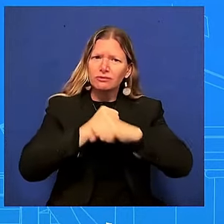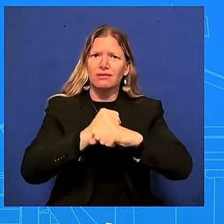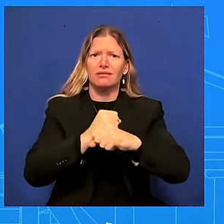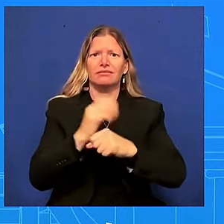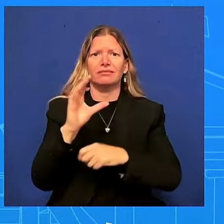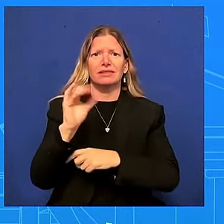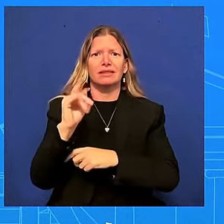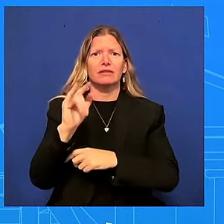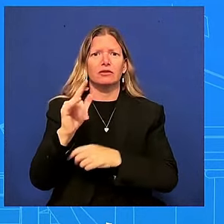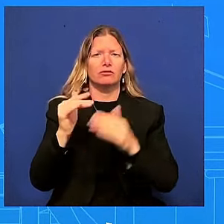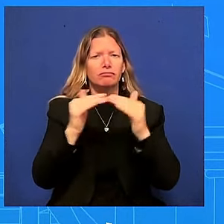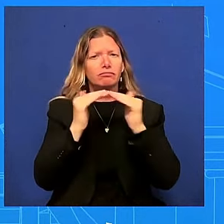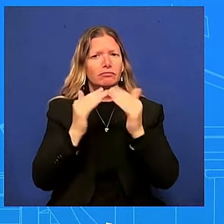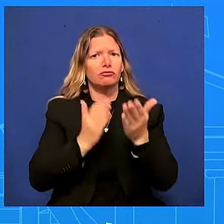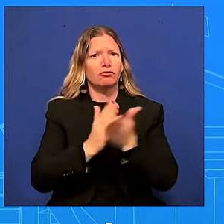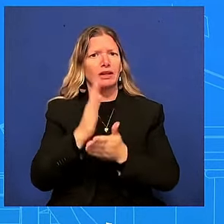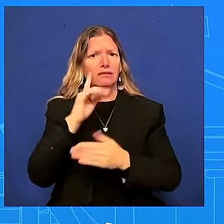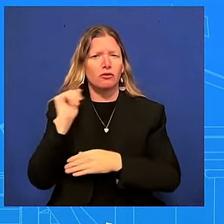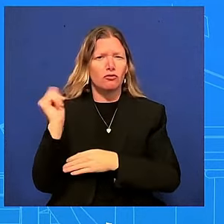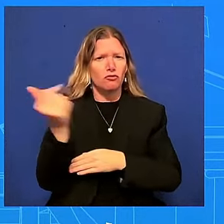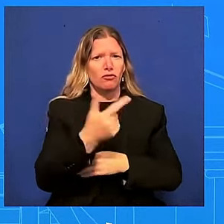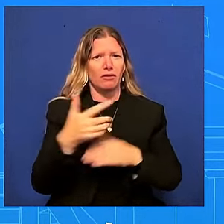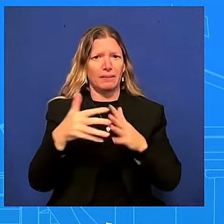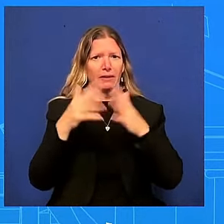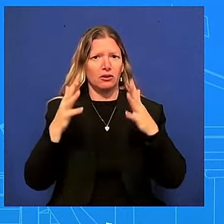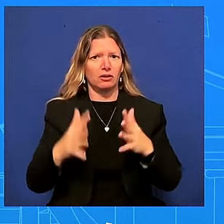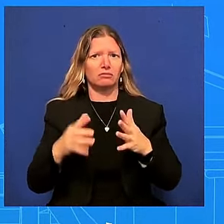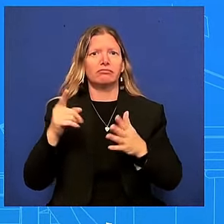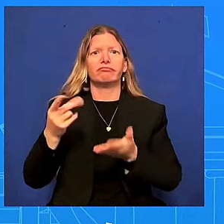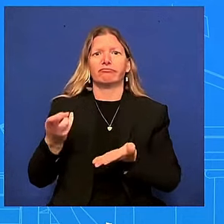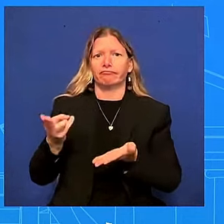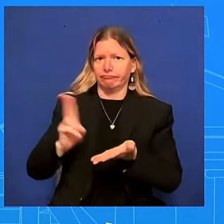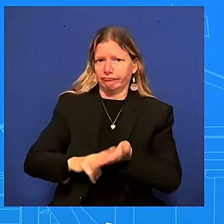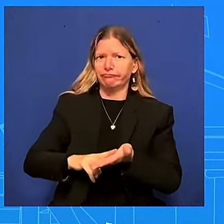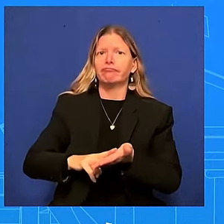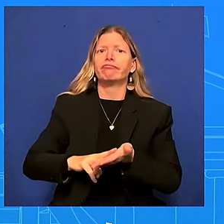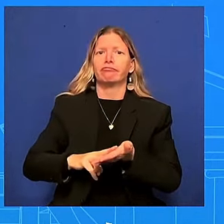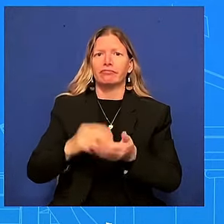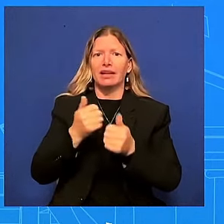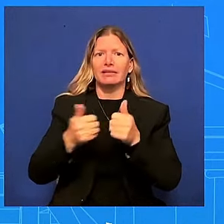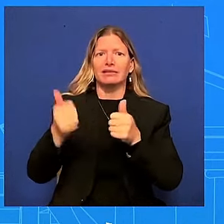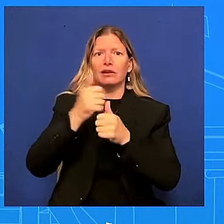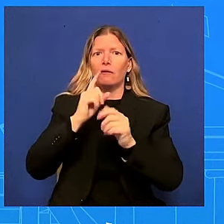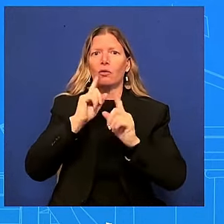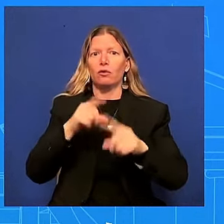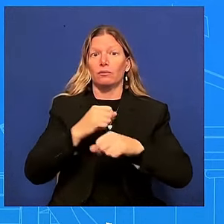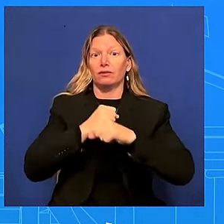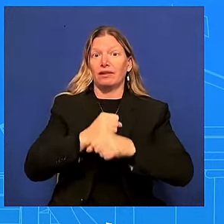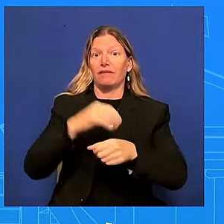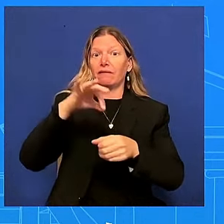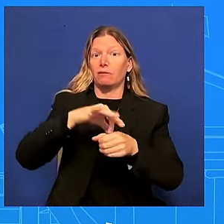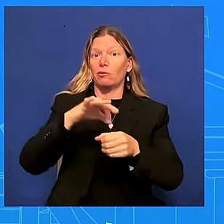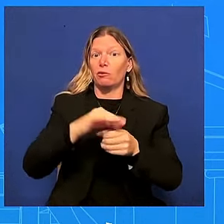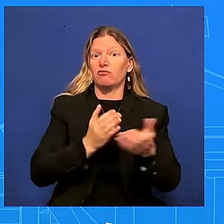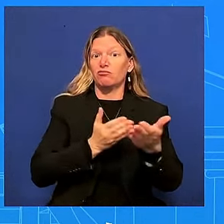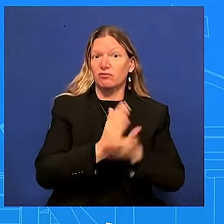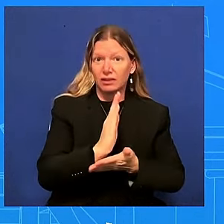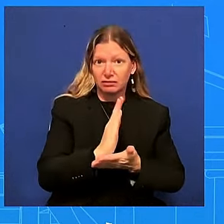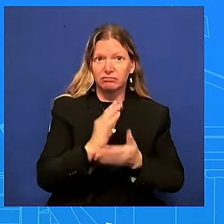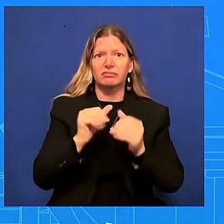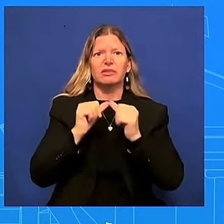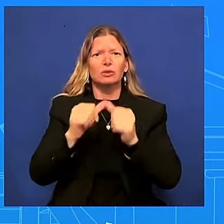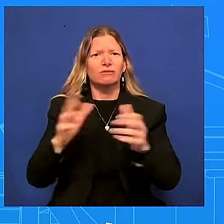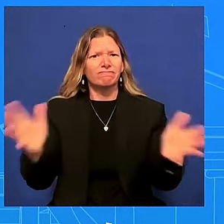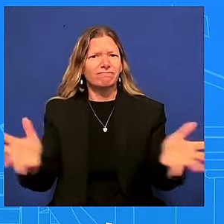voting rights and continues to urge congress to pass the john r lewis voting rights advancement act and freedom